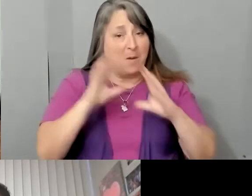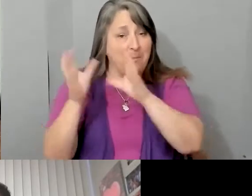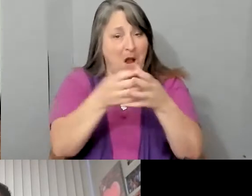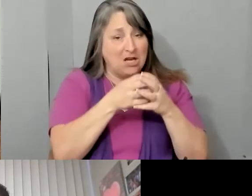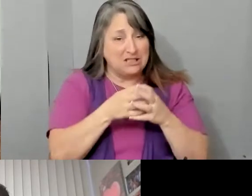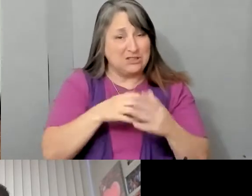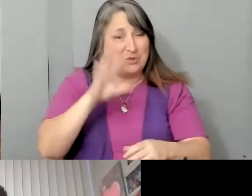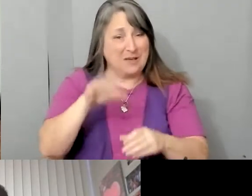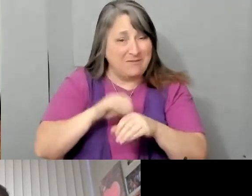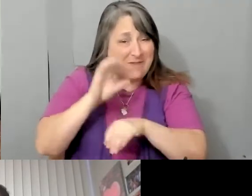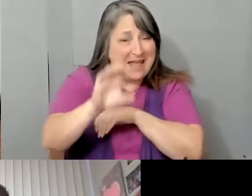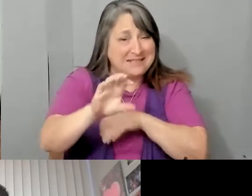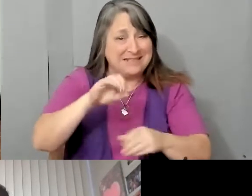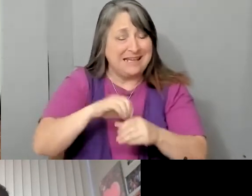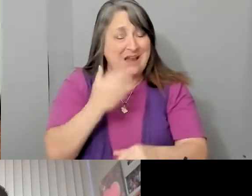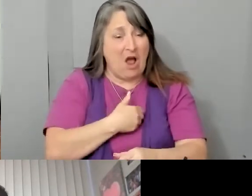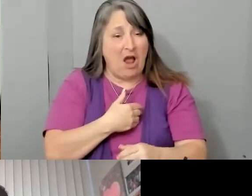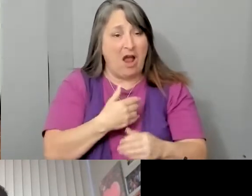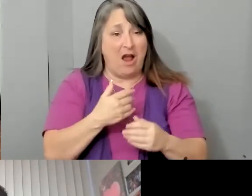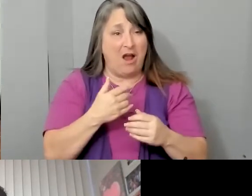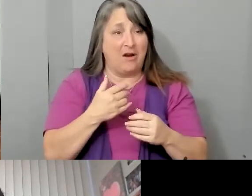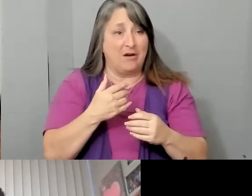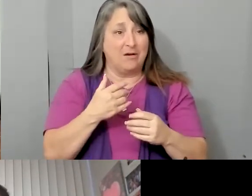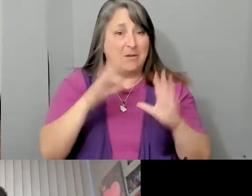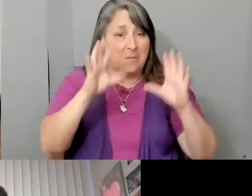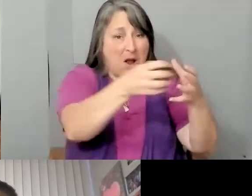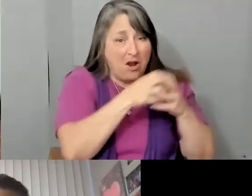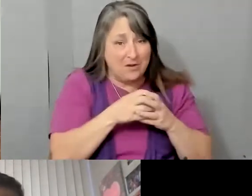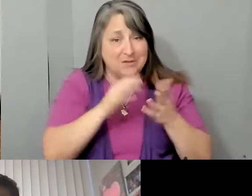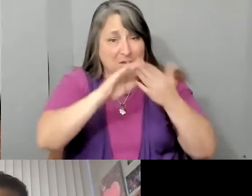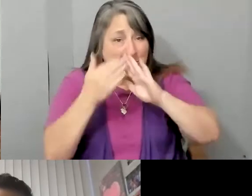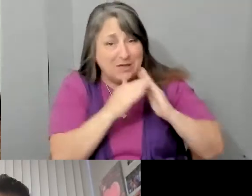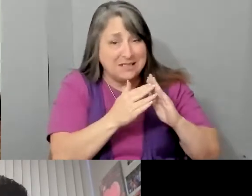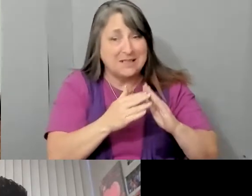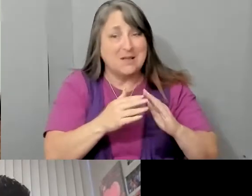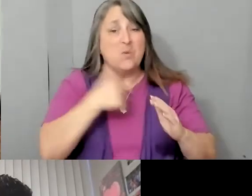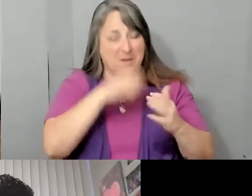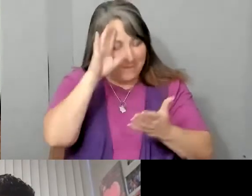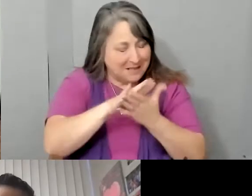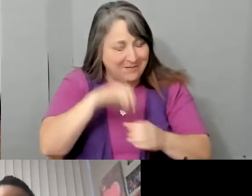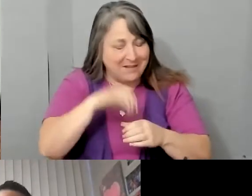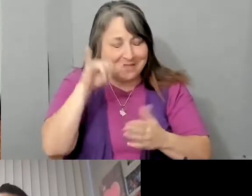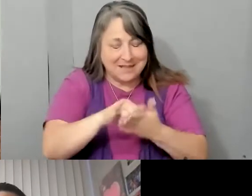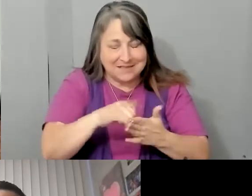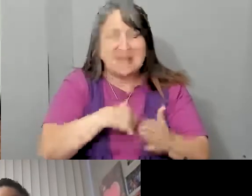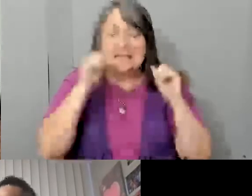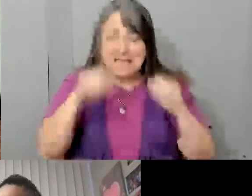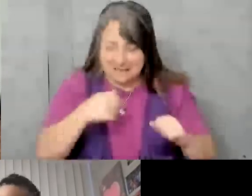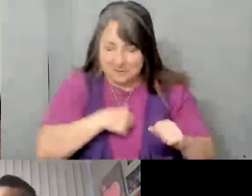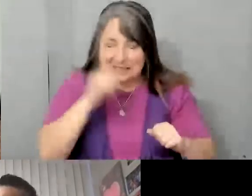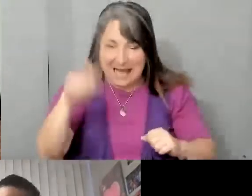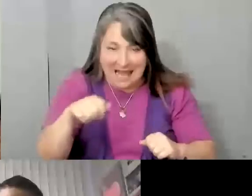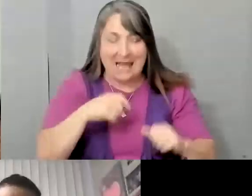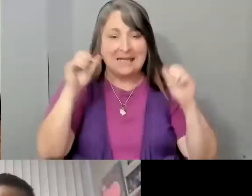gani. Si creemos en esto, si podemos, si se puede. Y siempre tenemos que tener esa, que